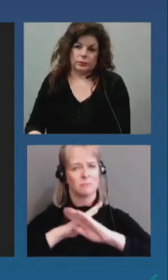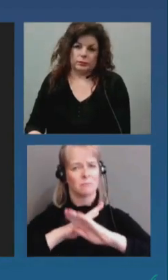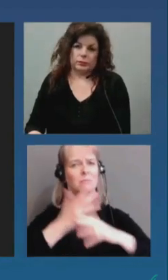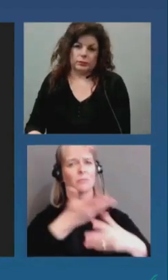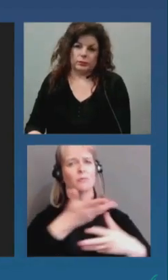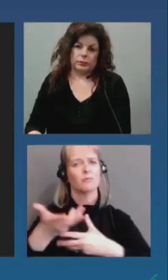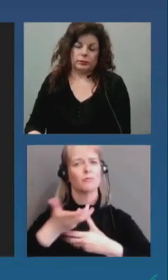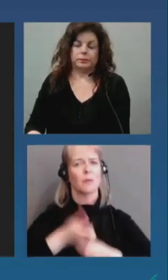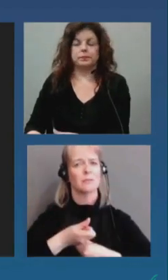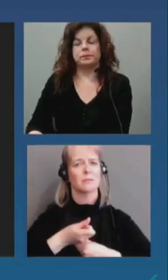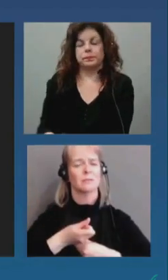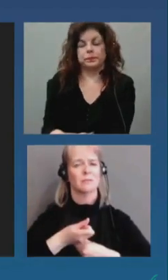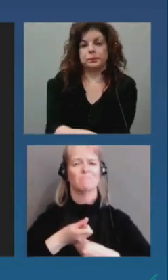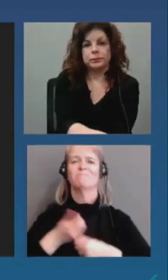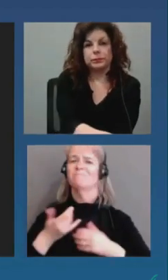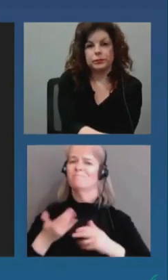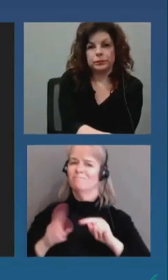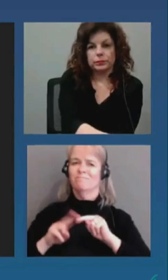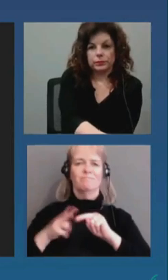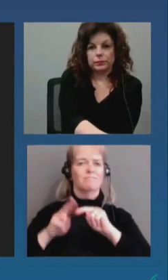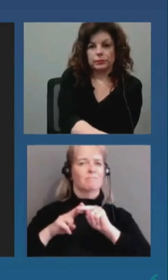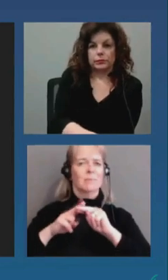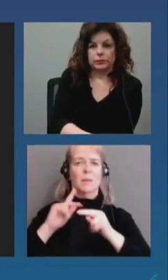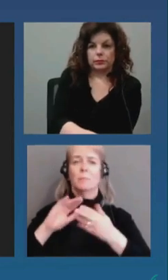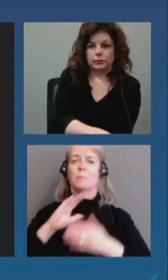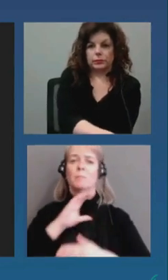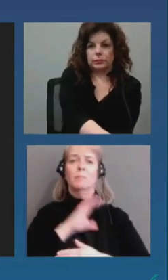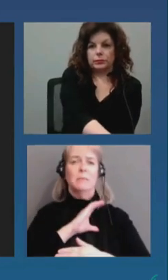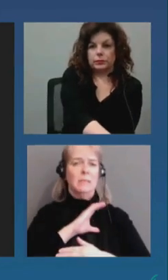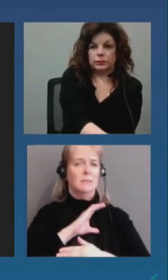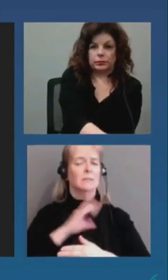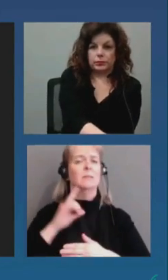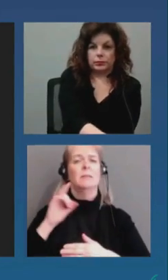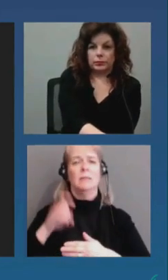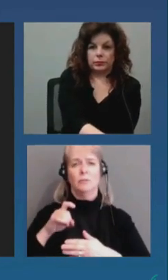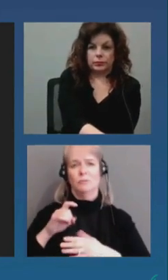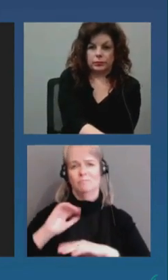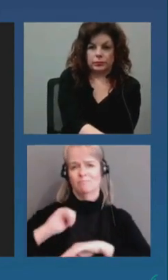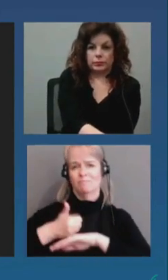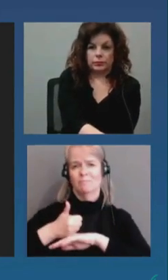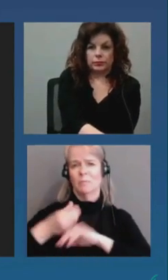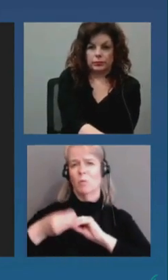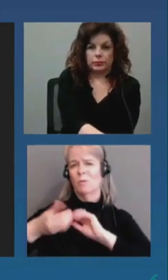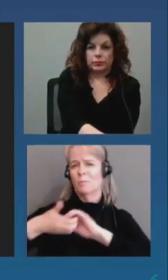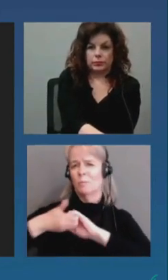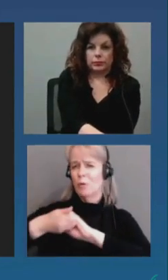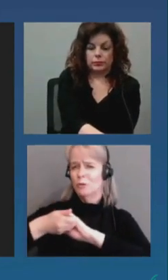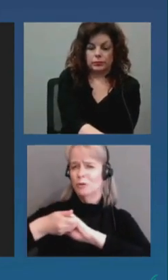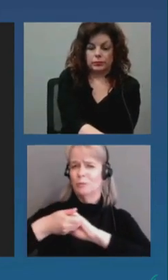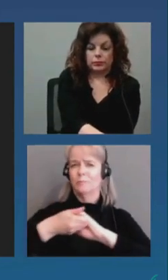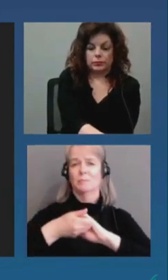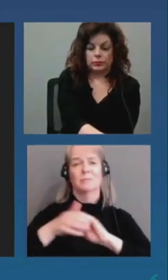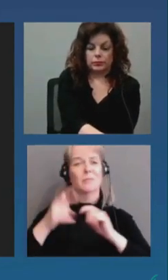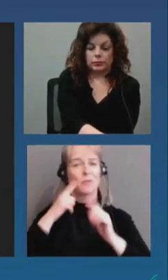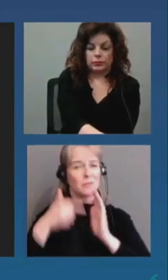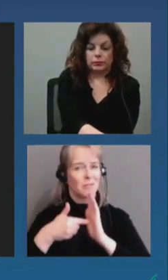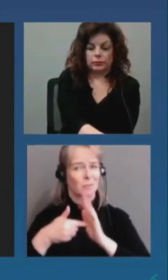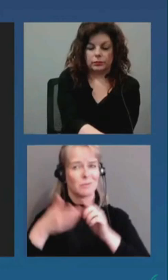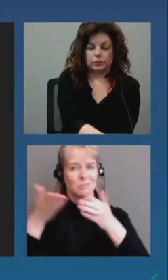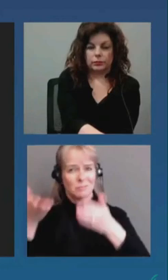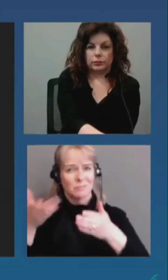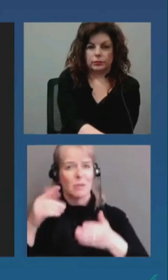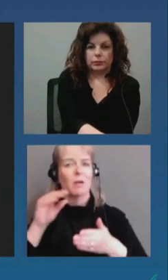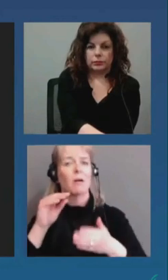to form true community partnerships like what we've been talking about here with Ottawa Public Health and other not-for-profit sector partners.